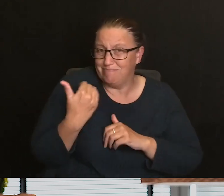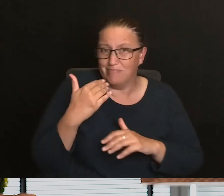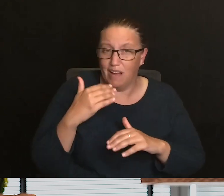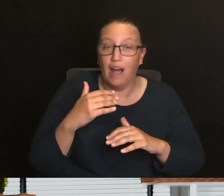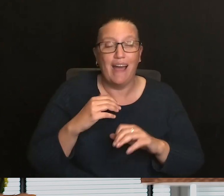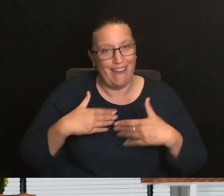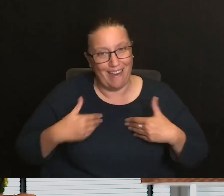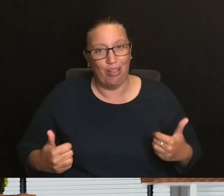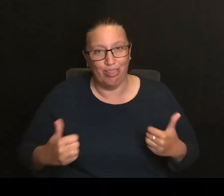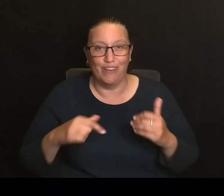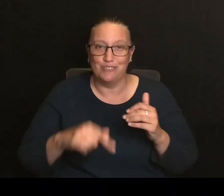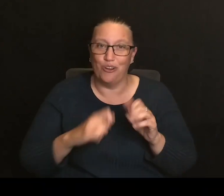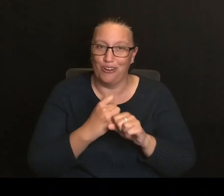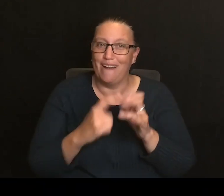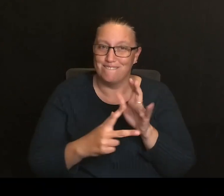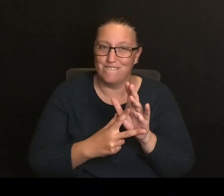.gov.au